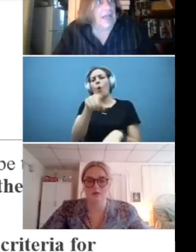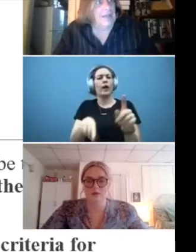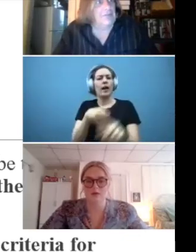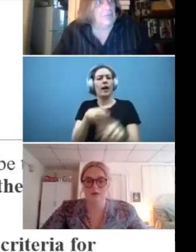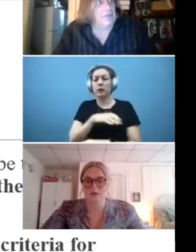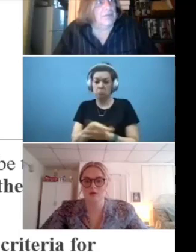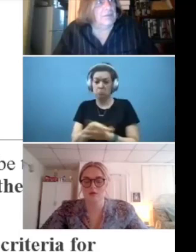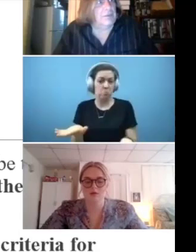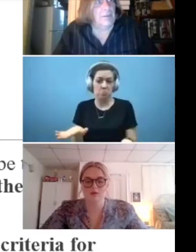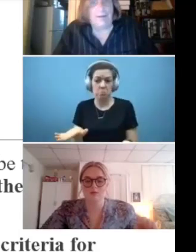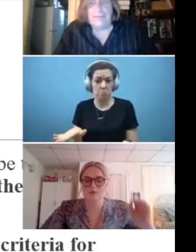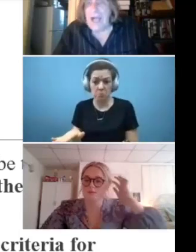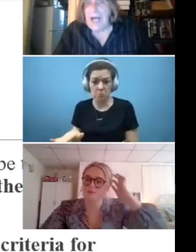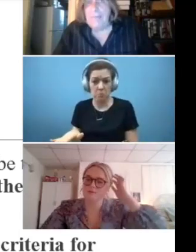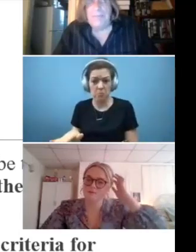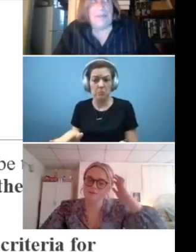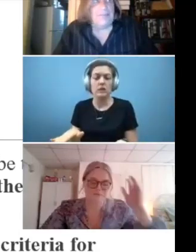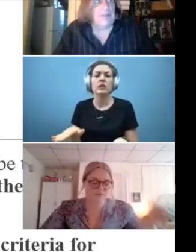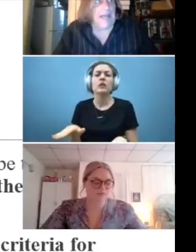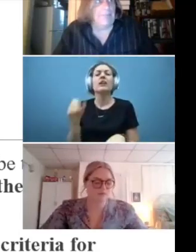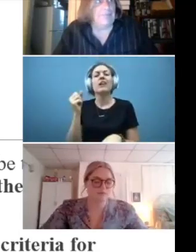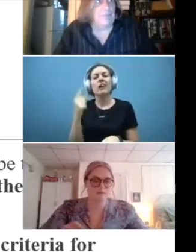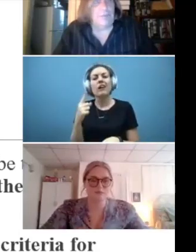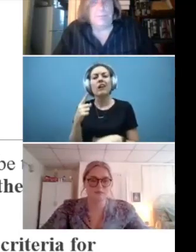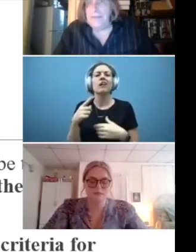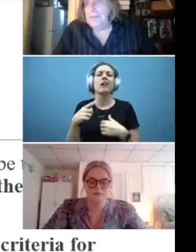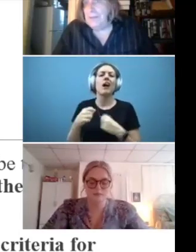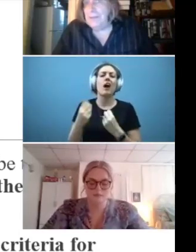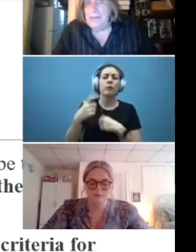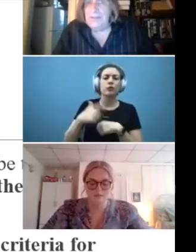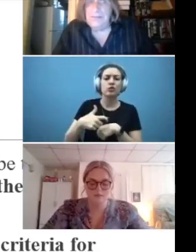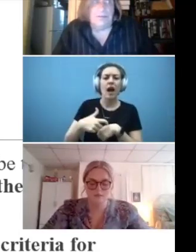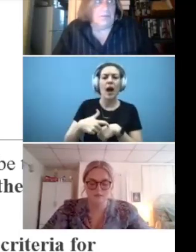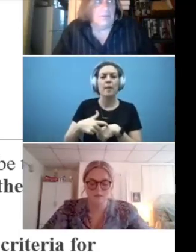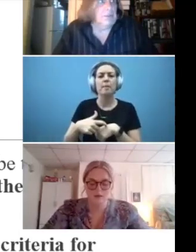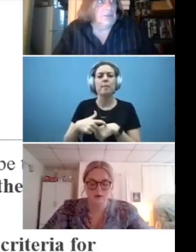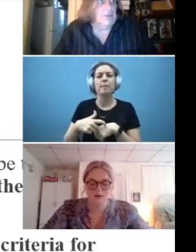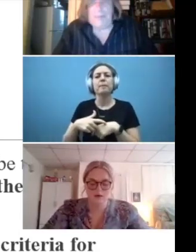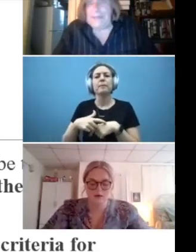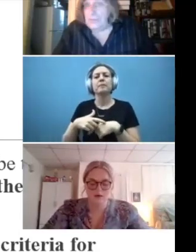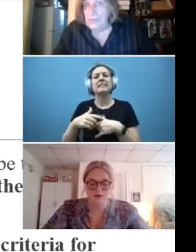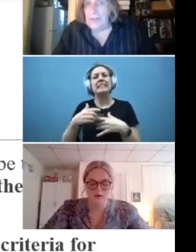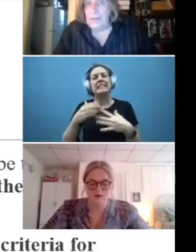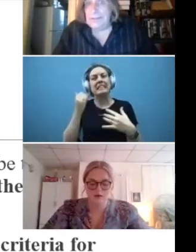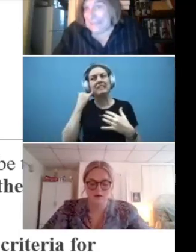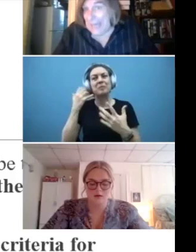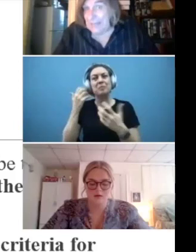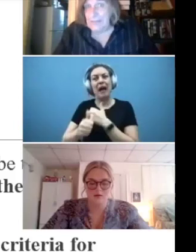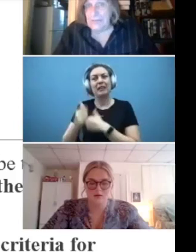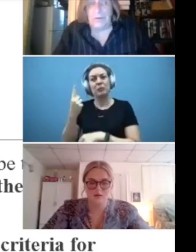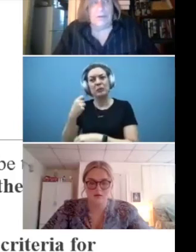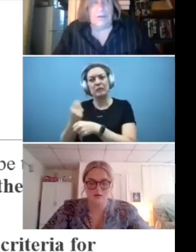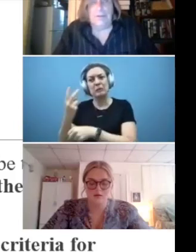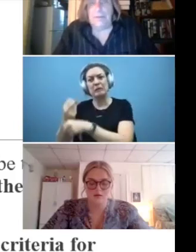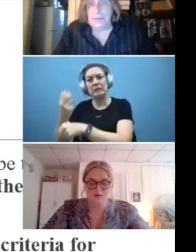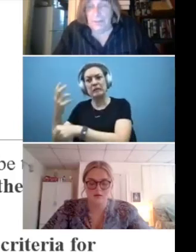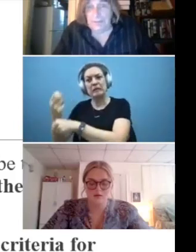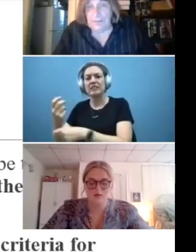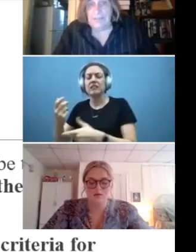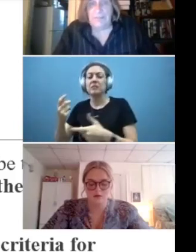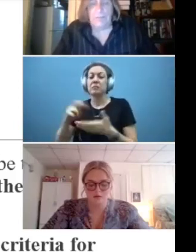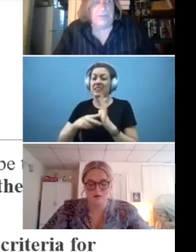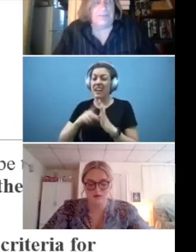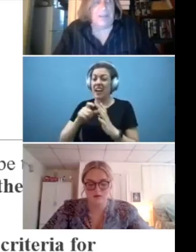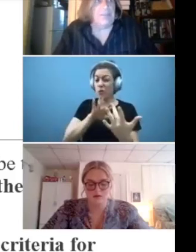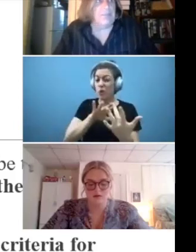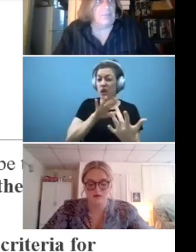the only challenge with the amount of time that is elapsed would be the ability to speak to the client or the, in